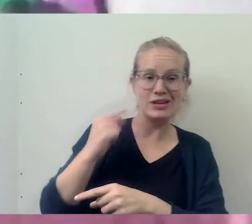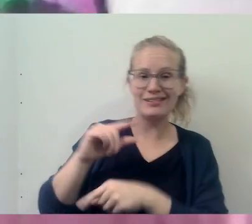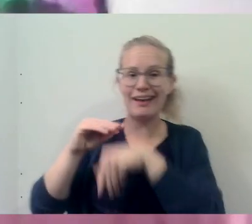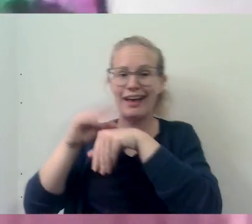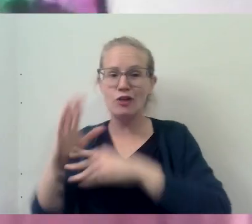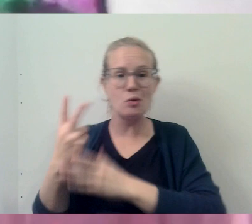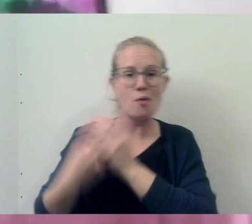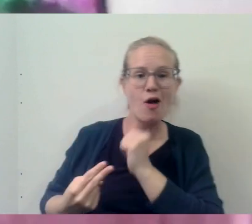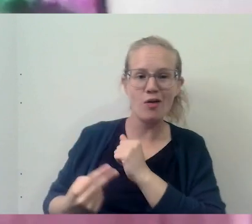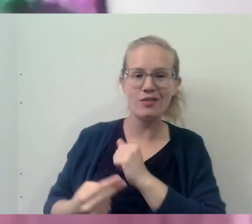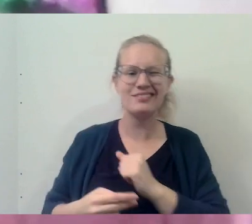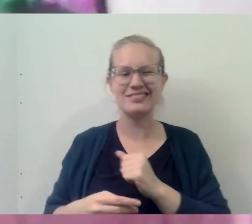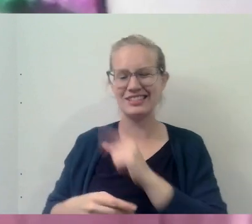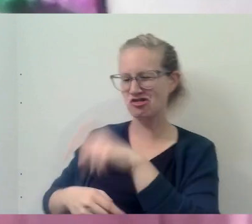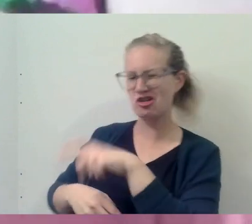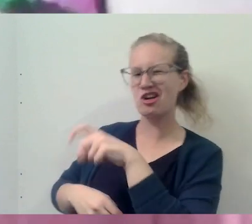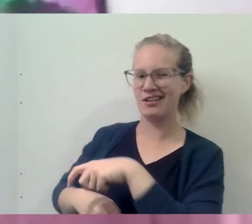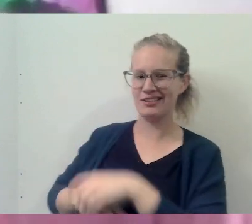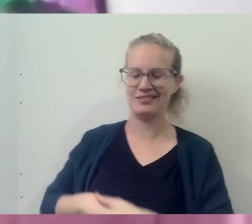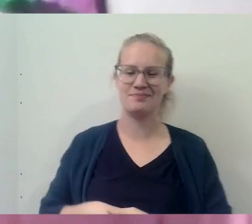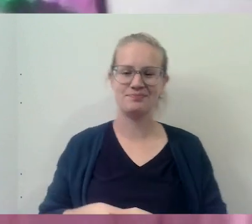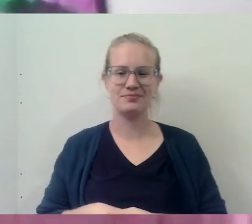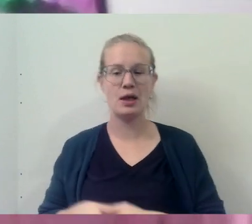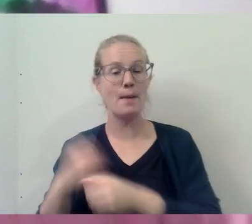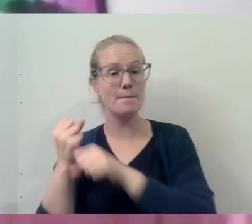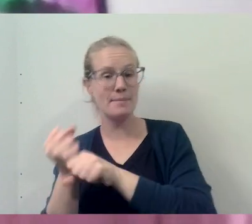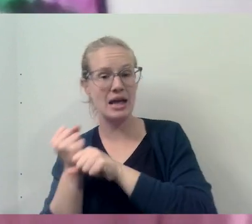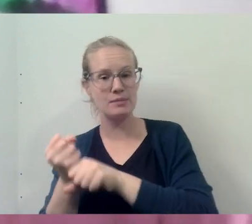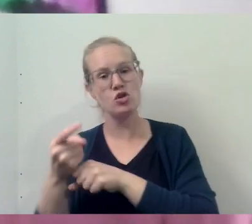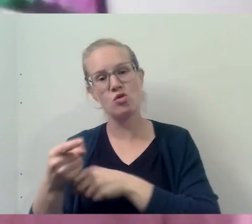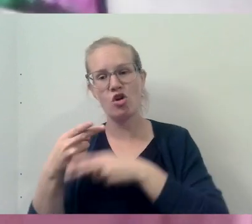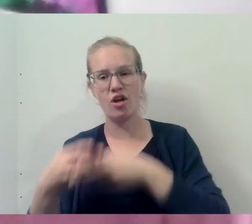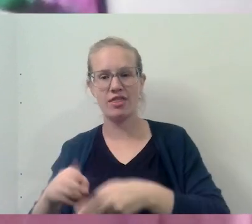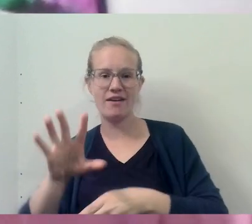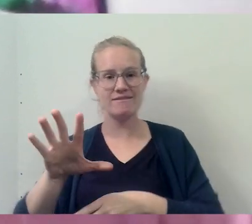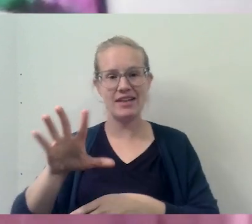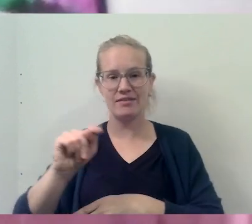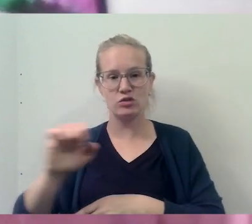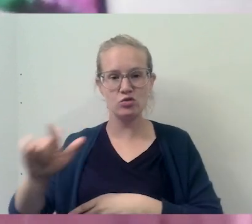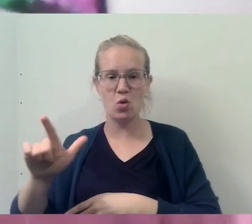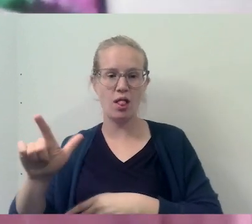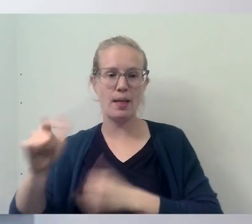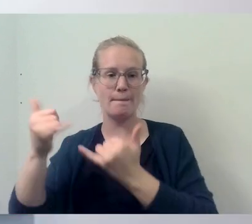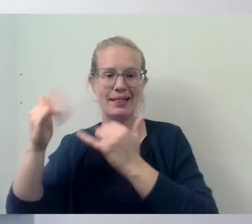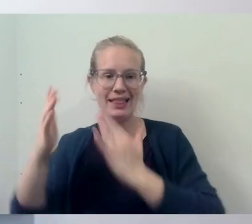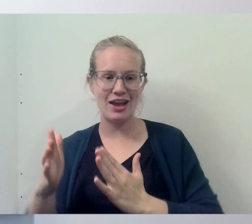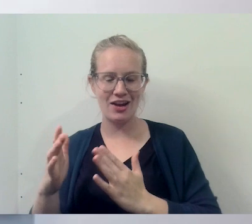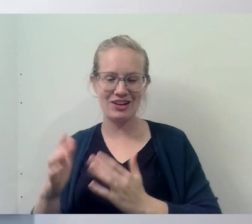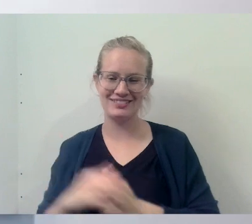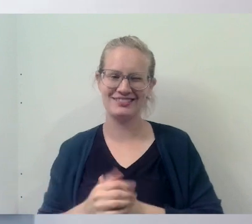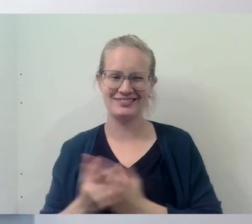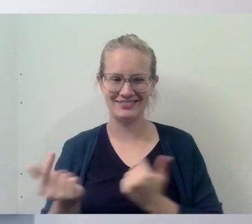As it should, as it should. In, in baseball, you're called the five tool player. know, um,